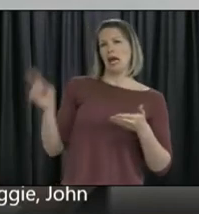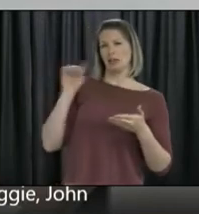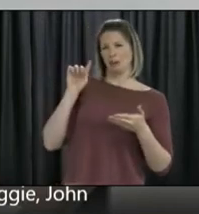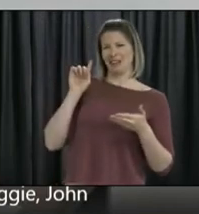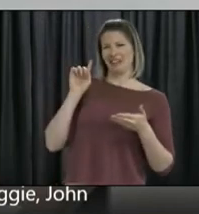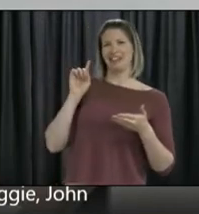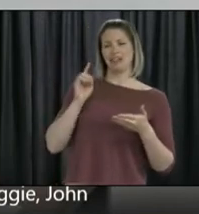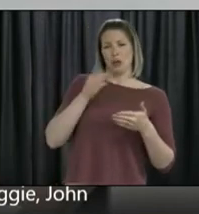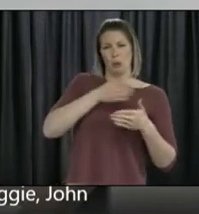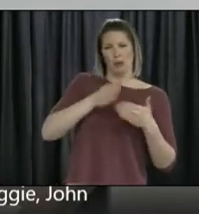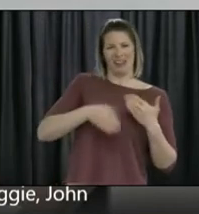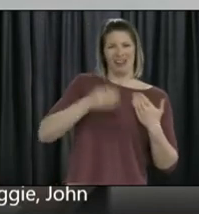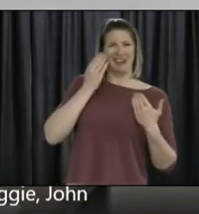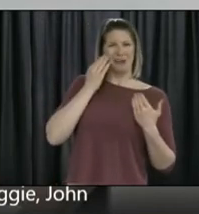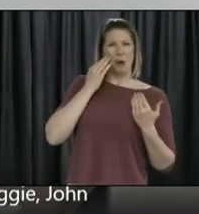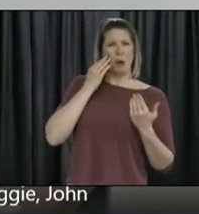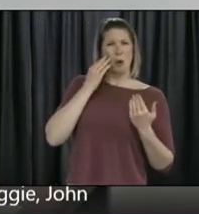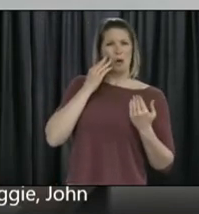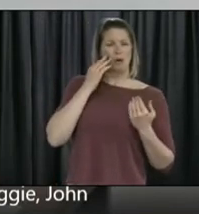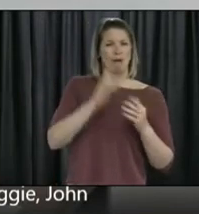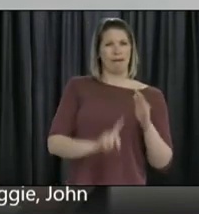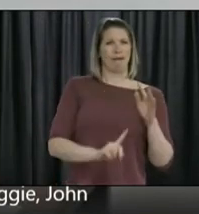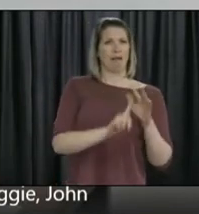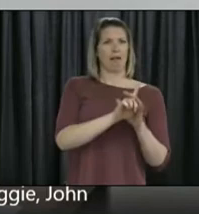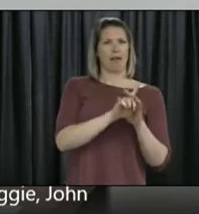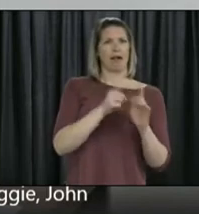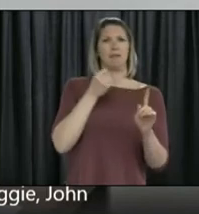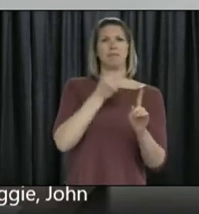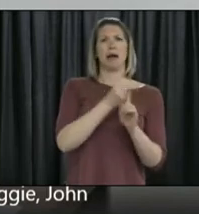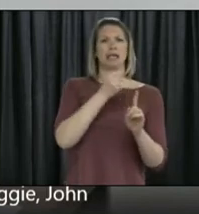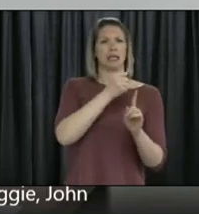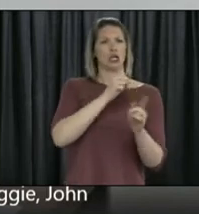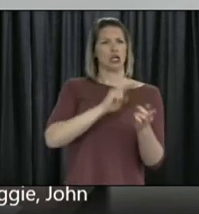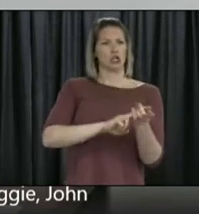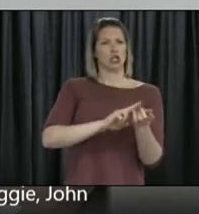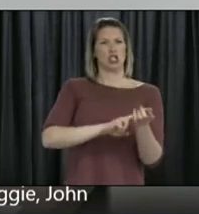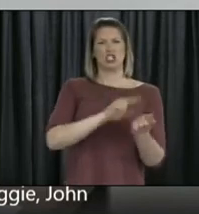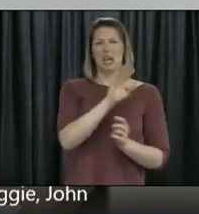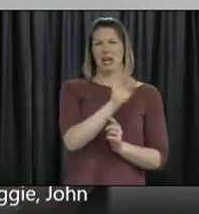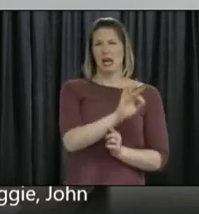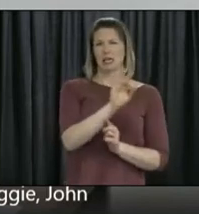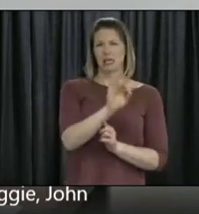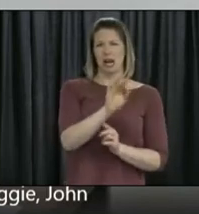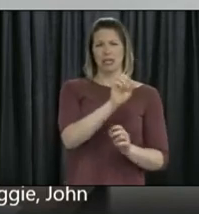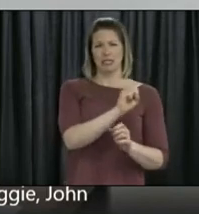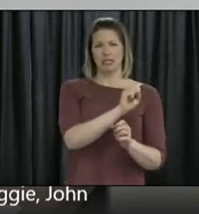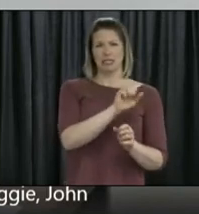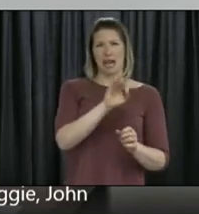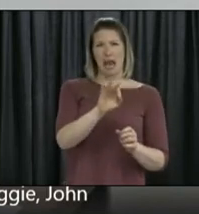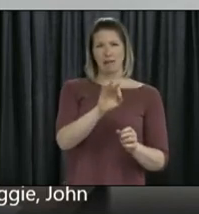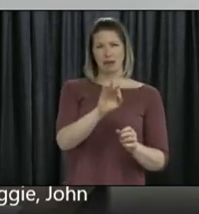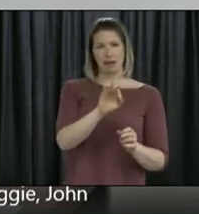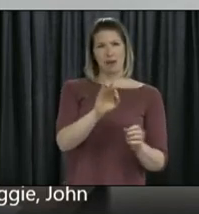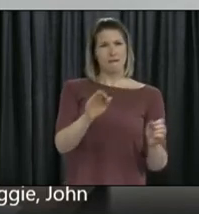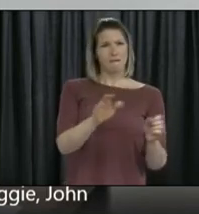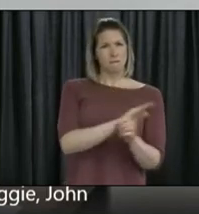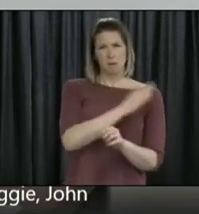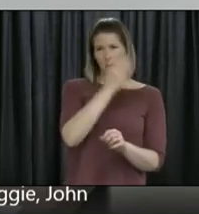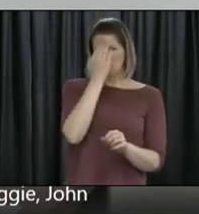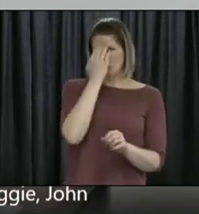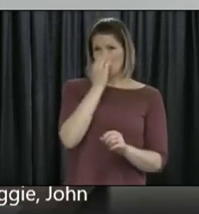some detailed reports about that. So as soon as I have some more clarity around that, I'll be happy to share it.